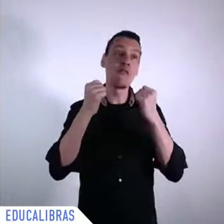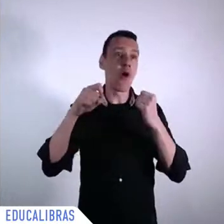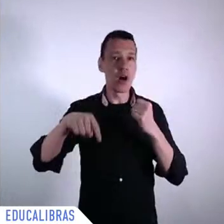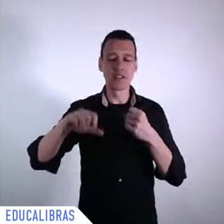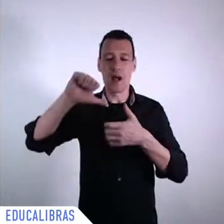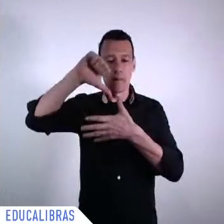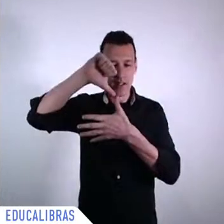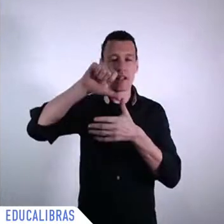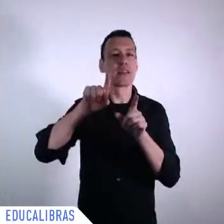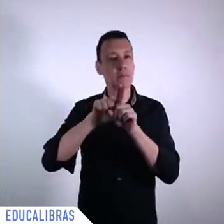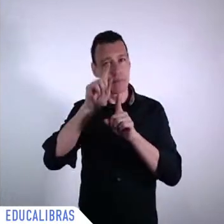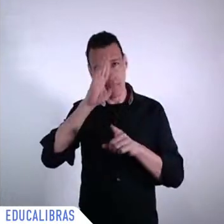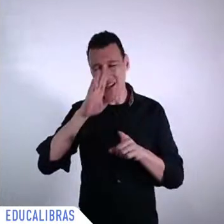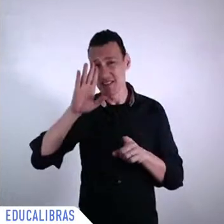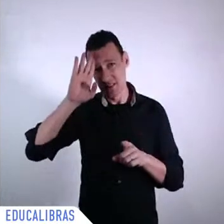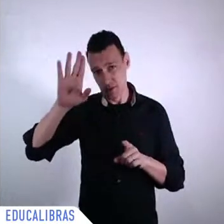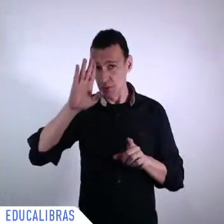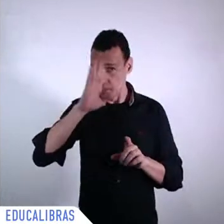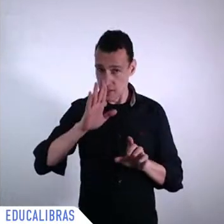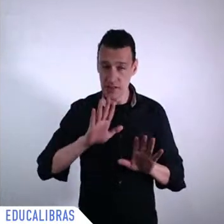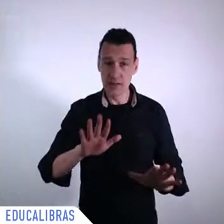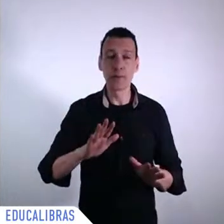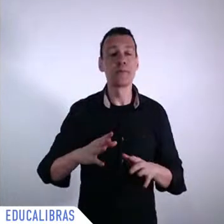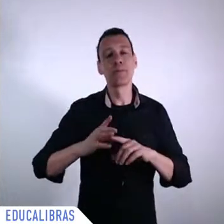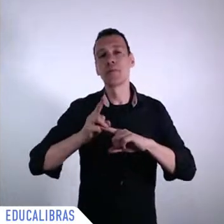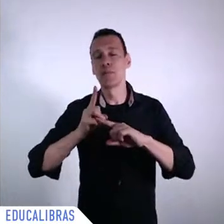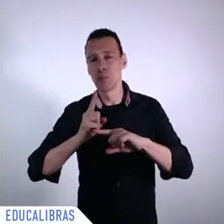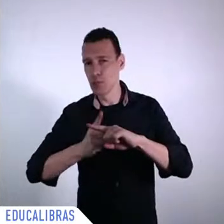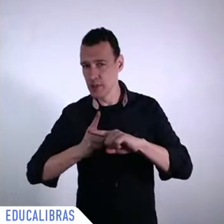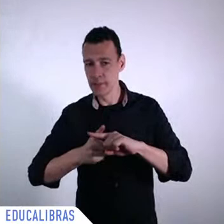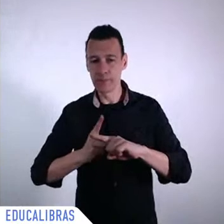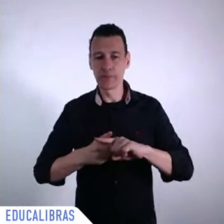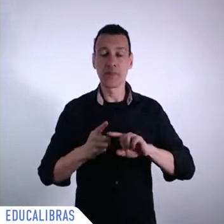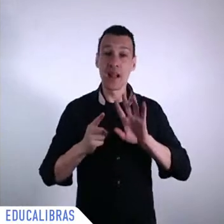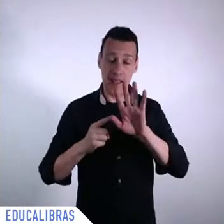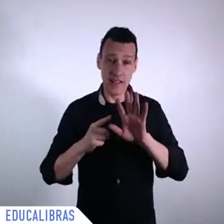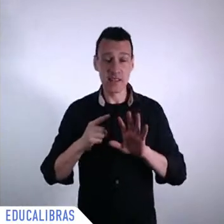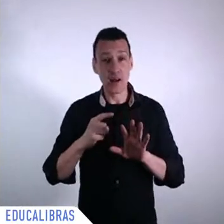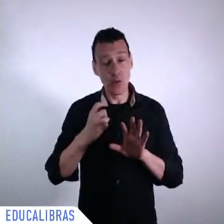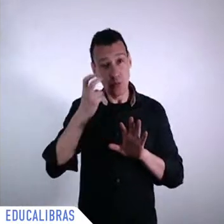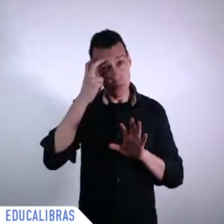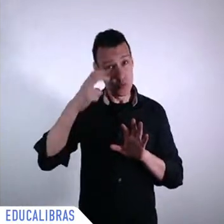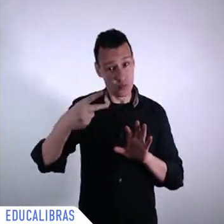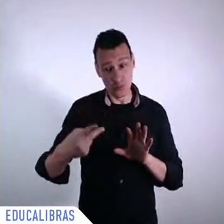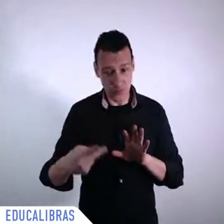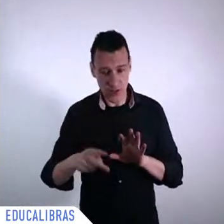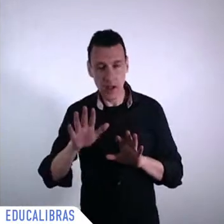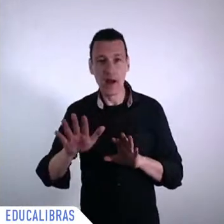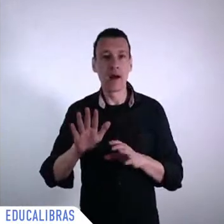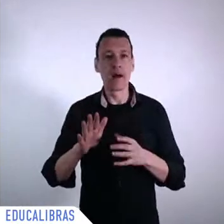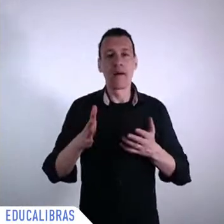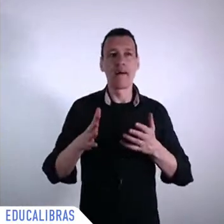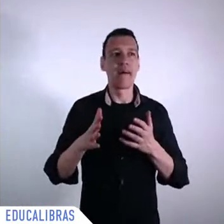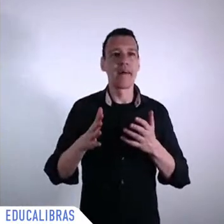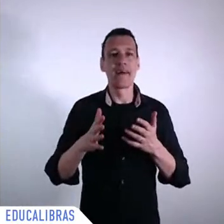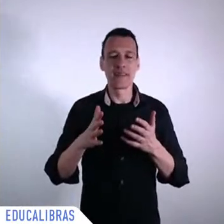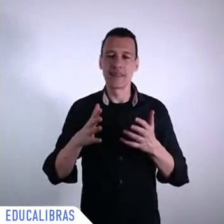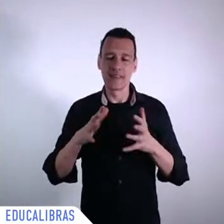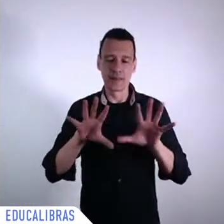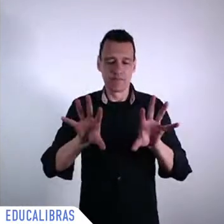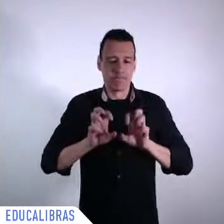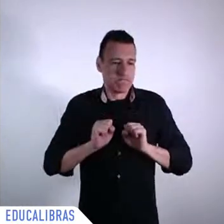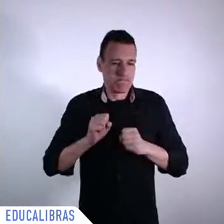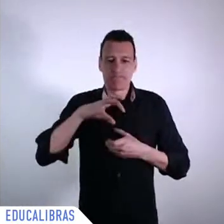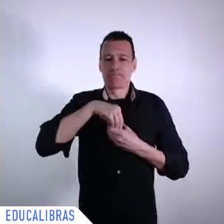between people and naturalizes them and then makes it unjust right and